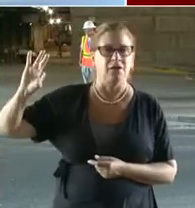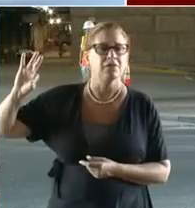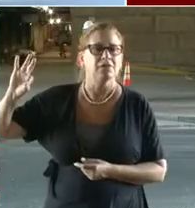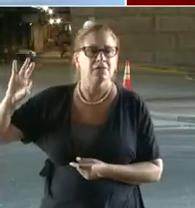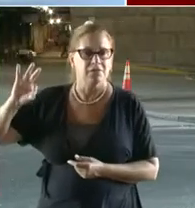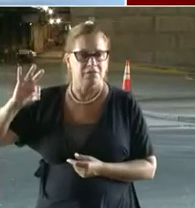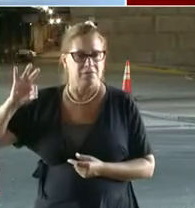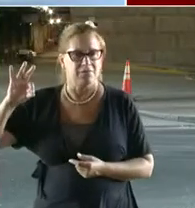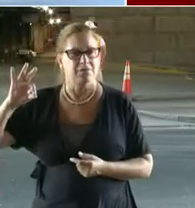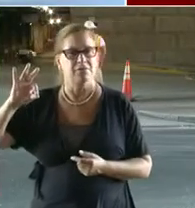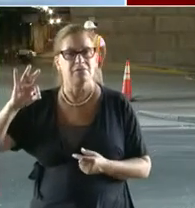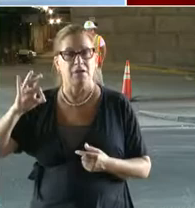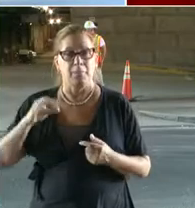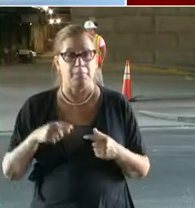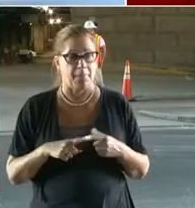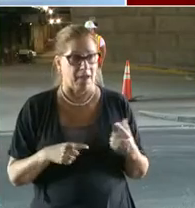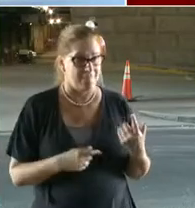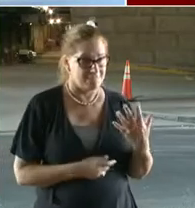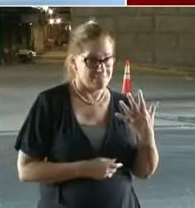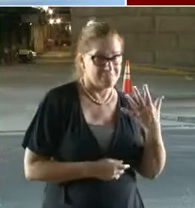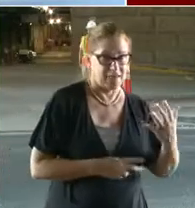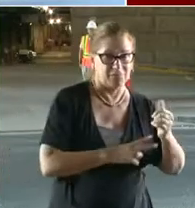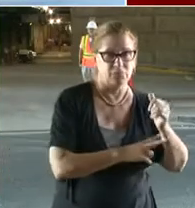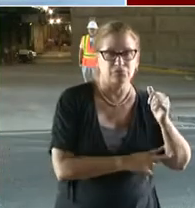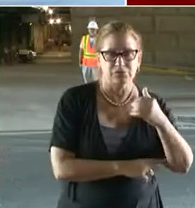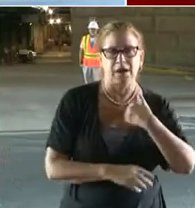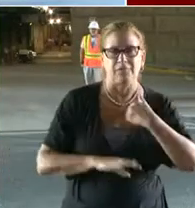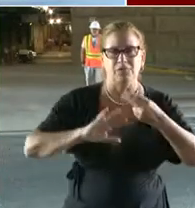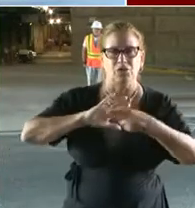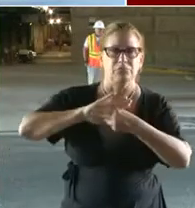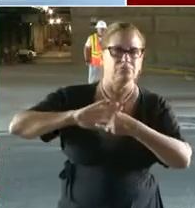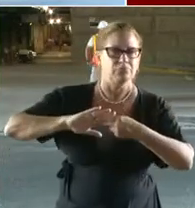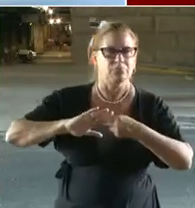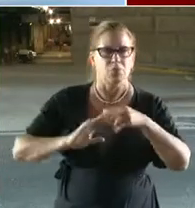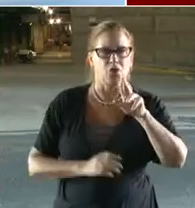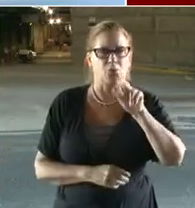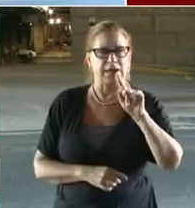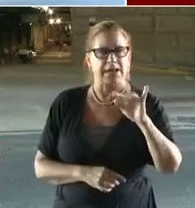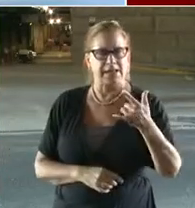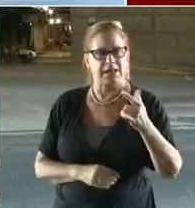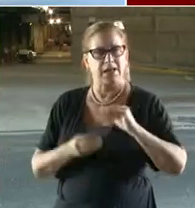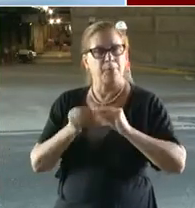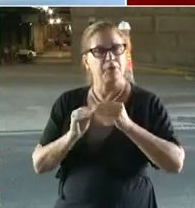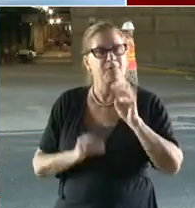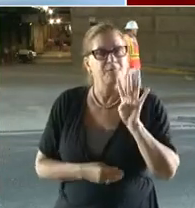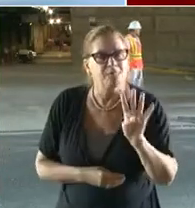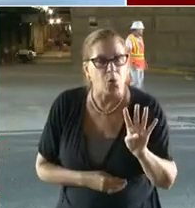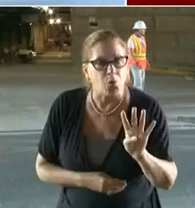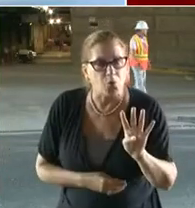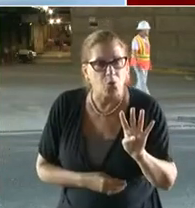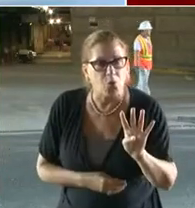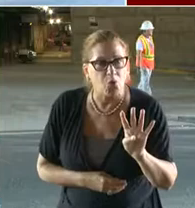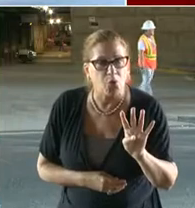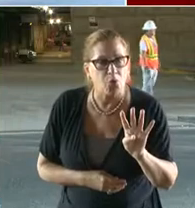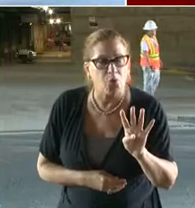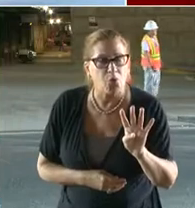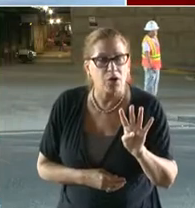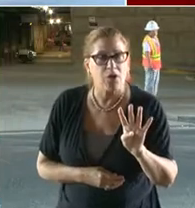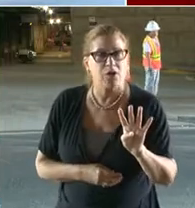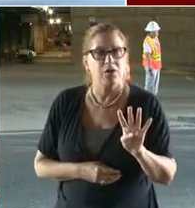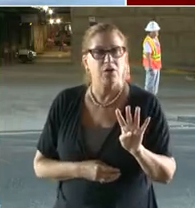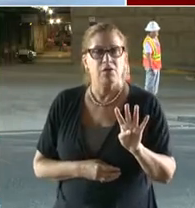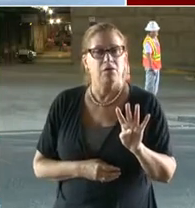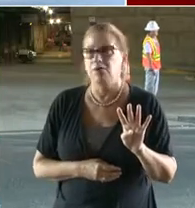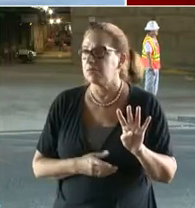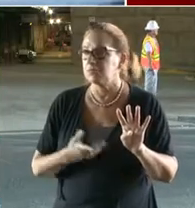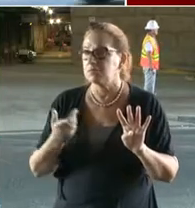rating of four. Right. There are no fives or there are no threes. No, no threes. We have no bridges below four.